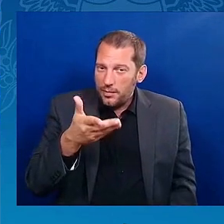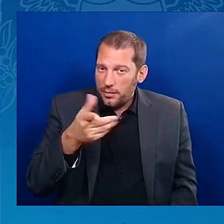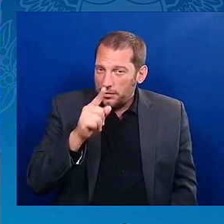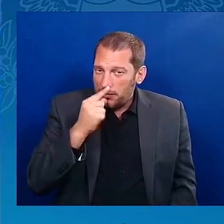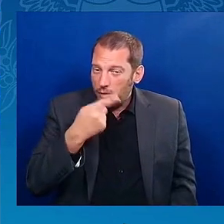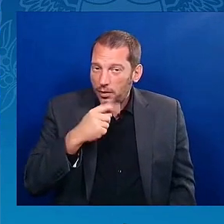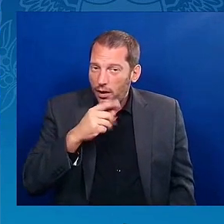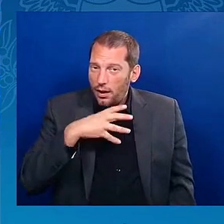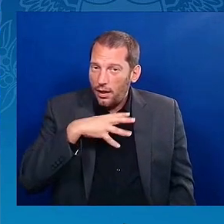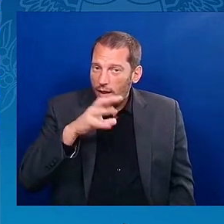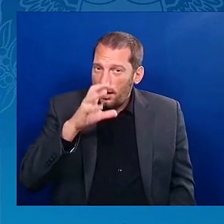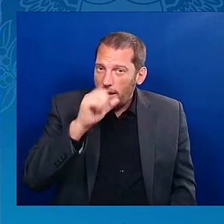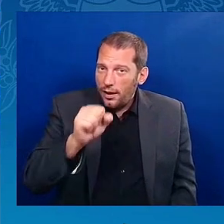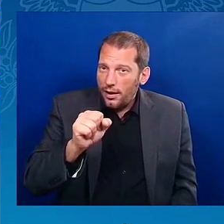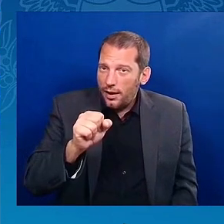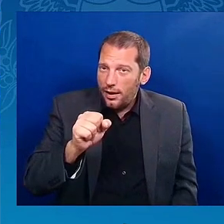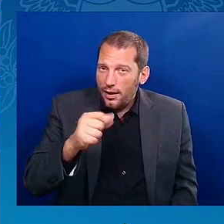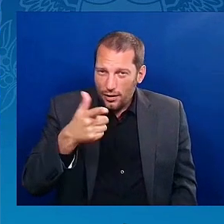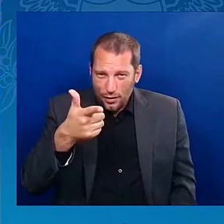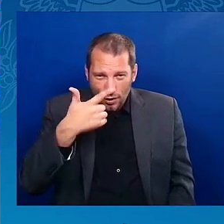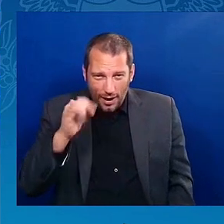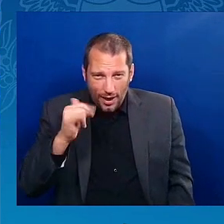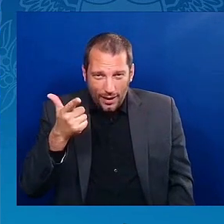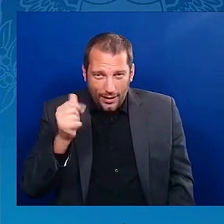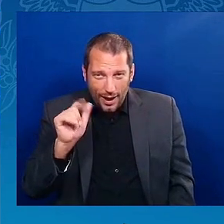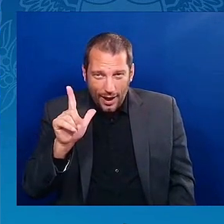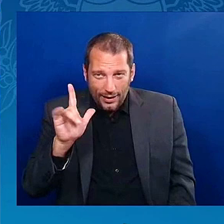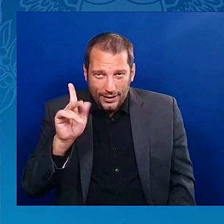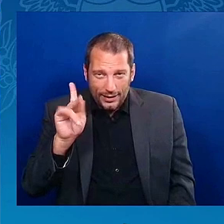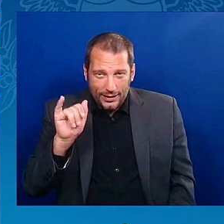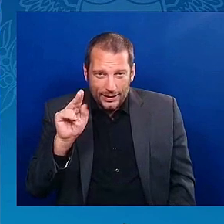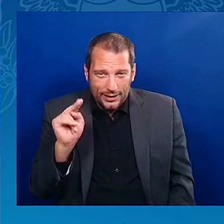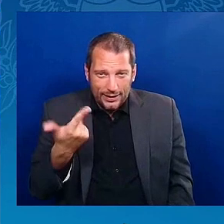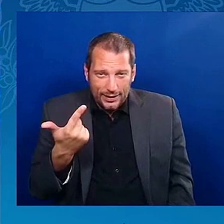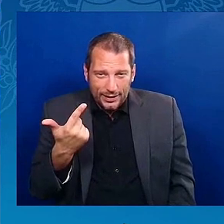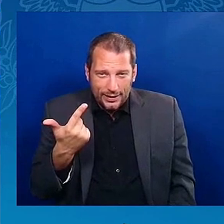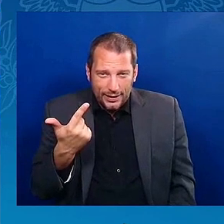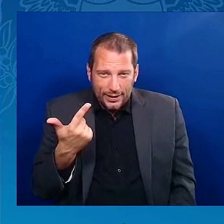All I gotta do is say something controversial and I'm Gayle King with you here.